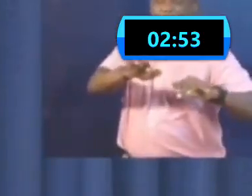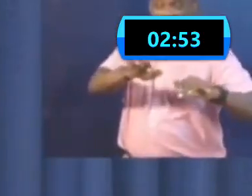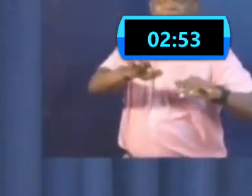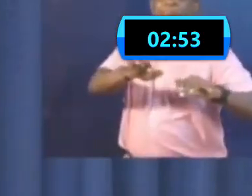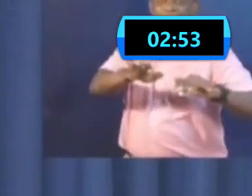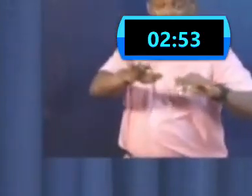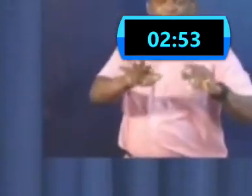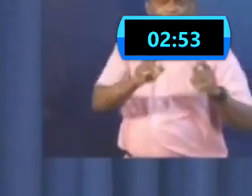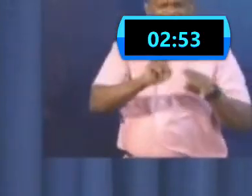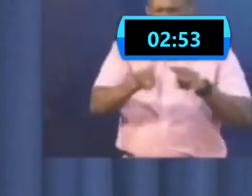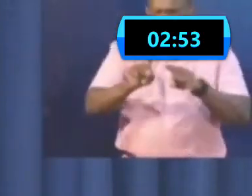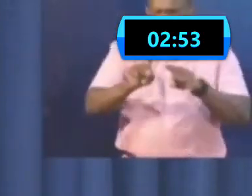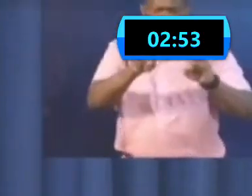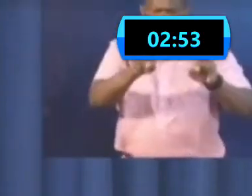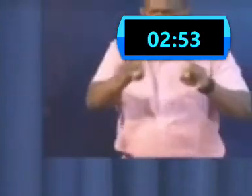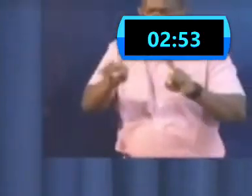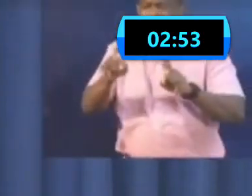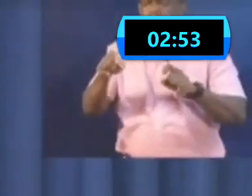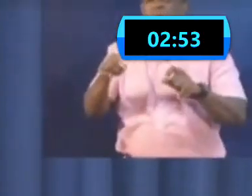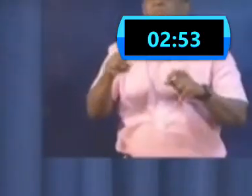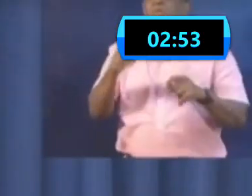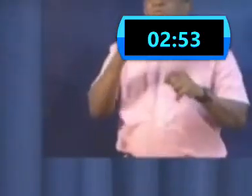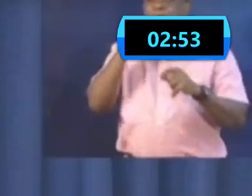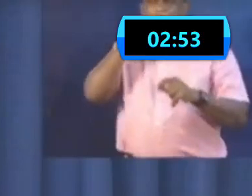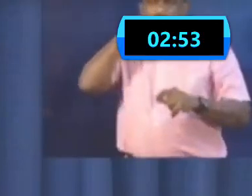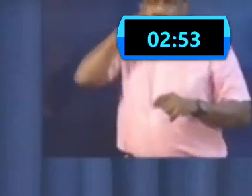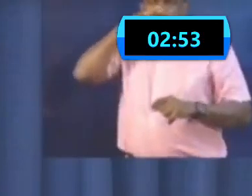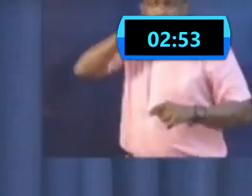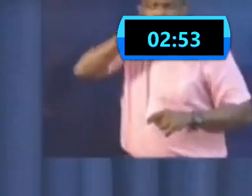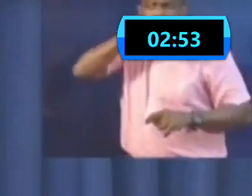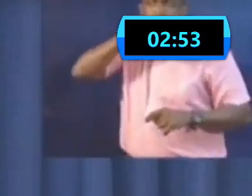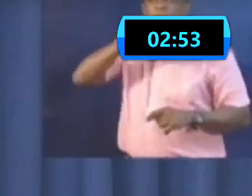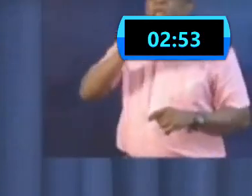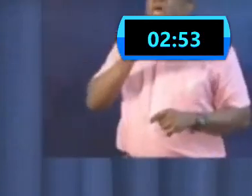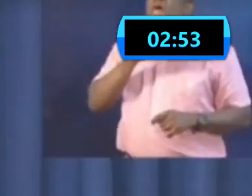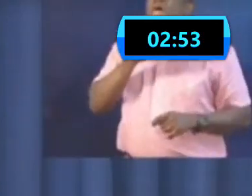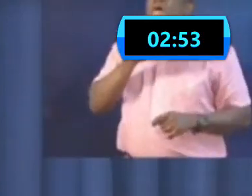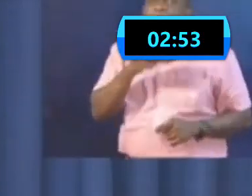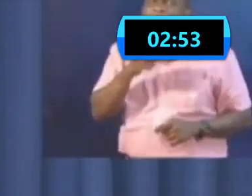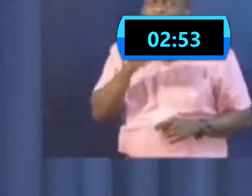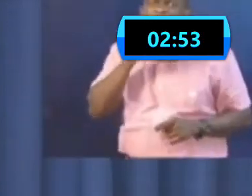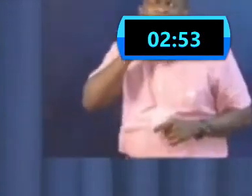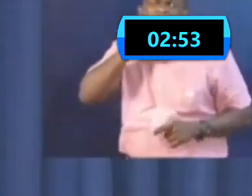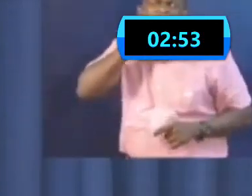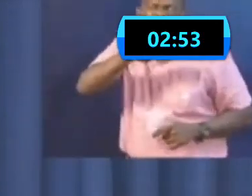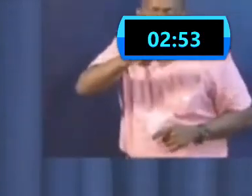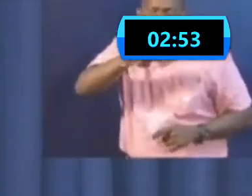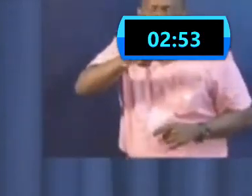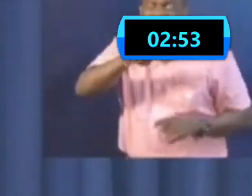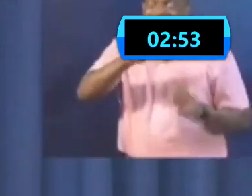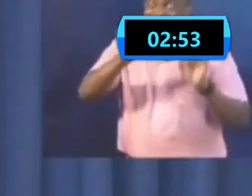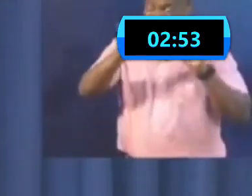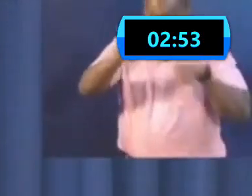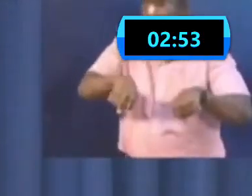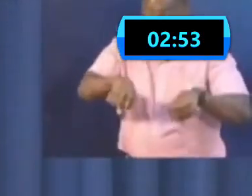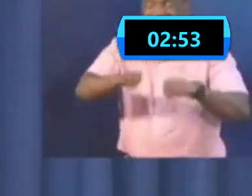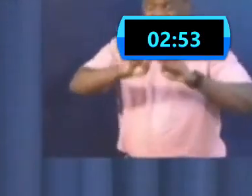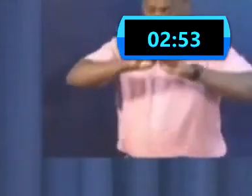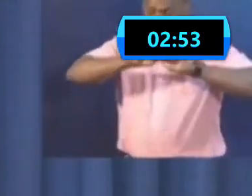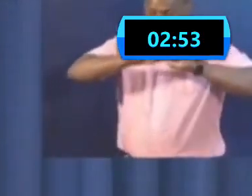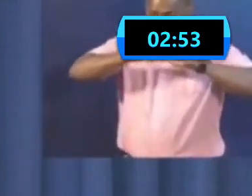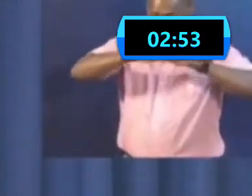had droplet transmission, you had aerosols, and of course, how effective those different particles were in